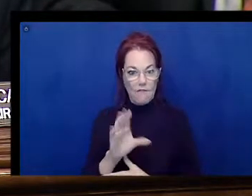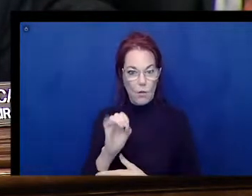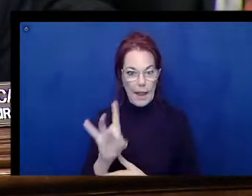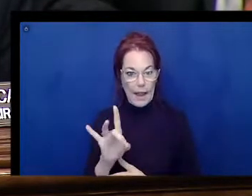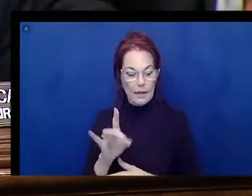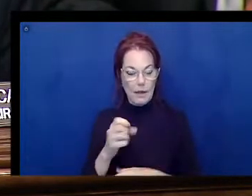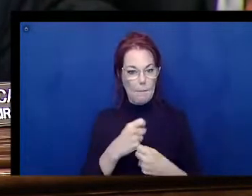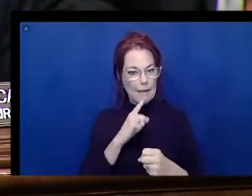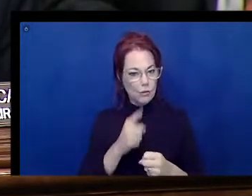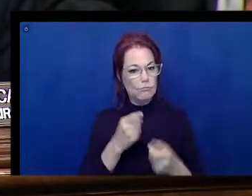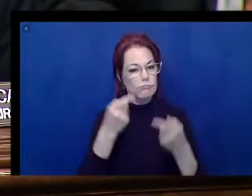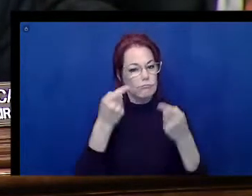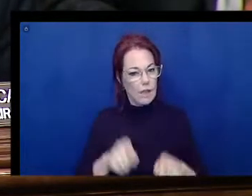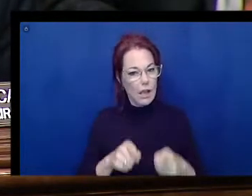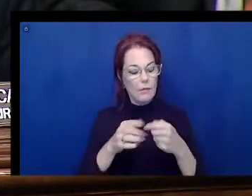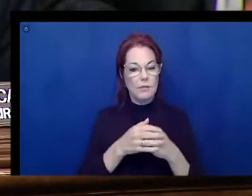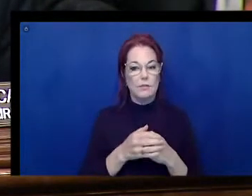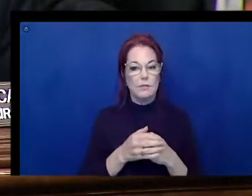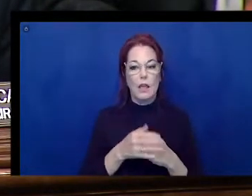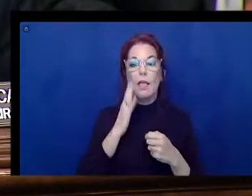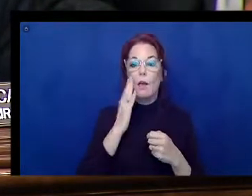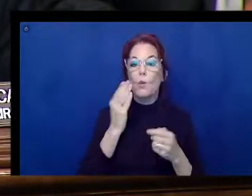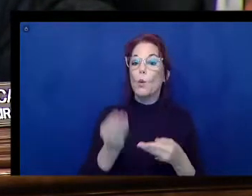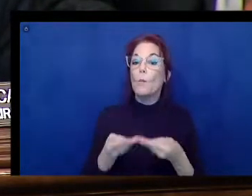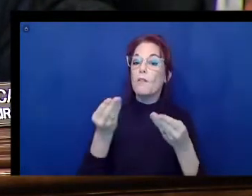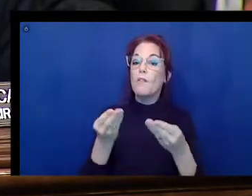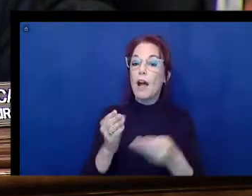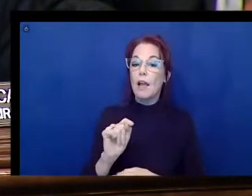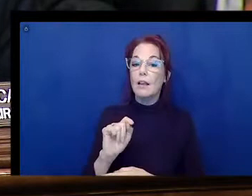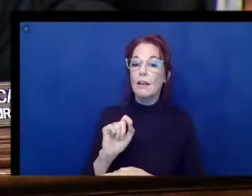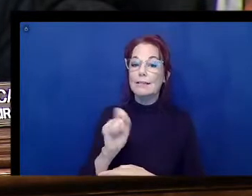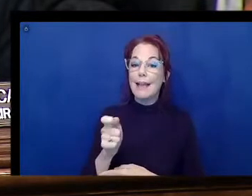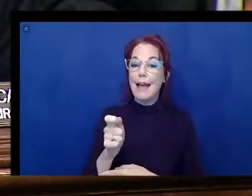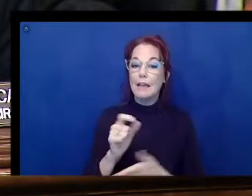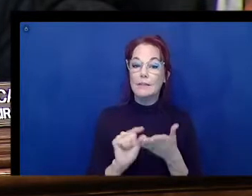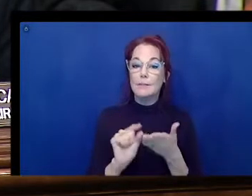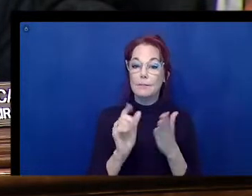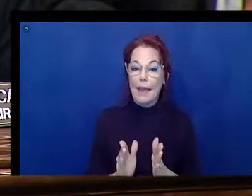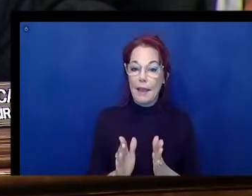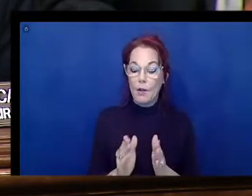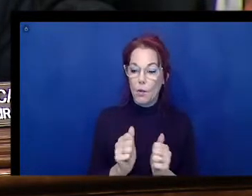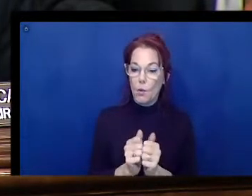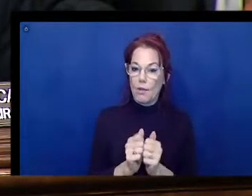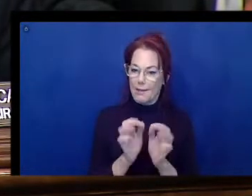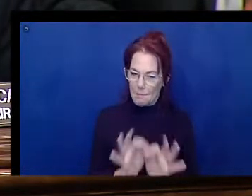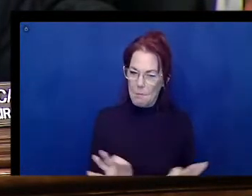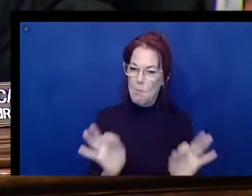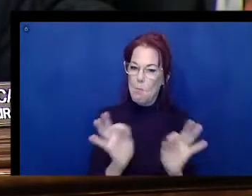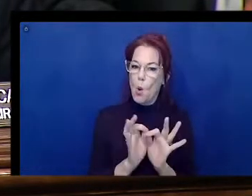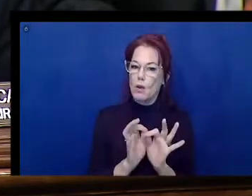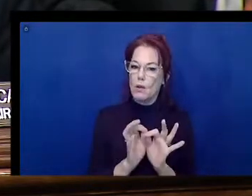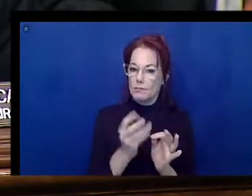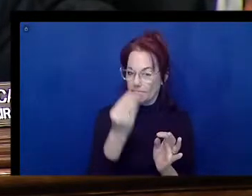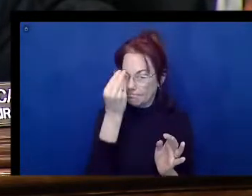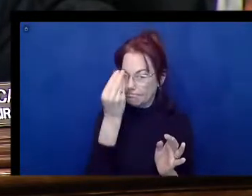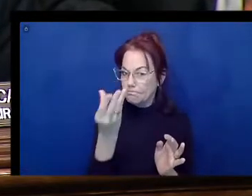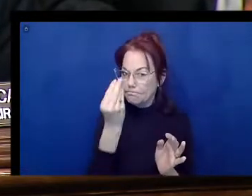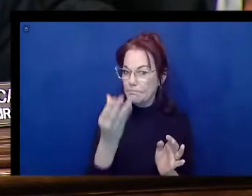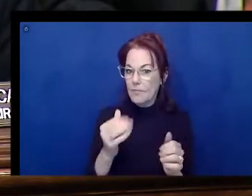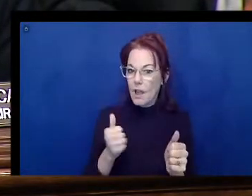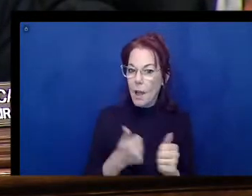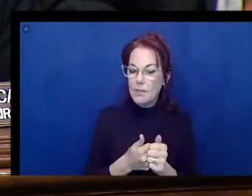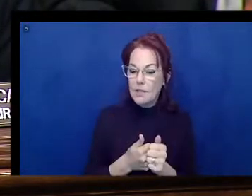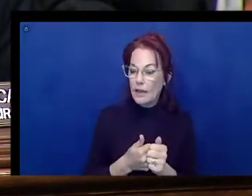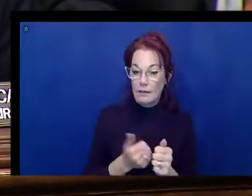This will provide taxpayers with an important status update that is at least eight years past